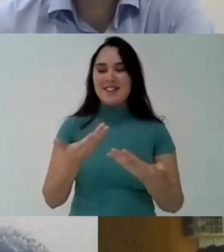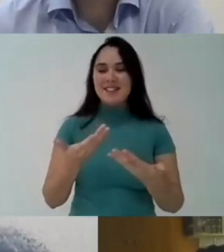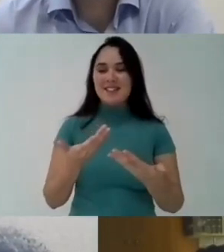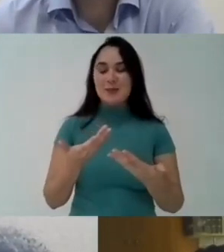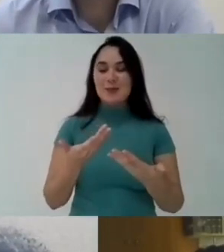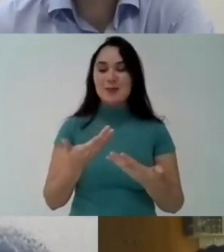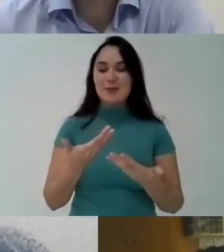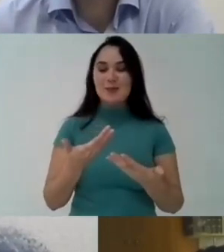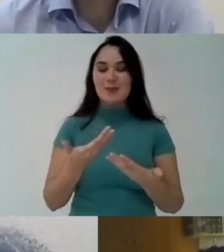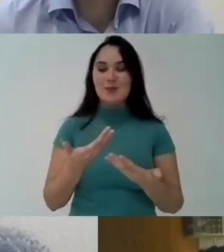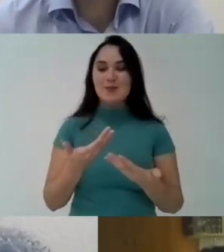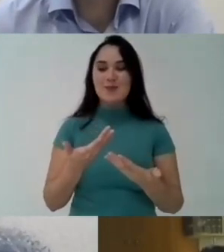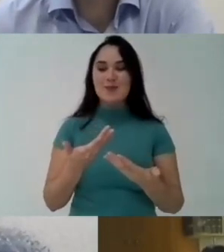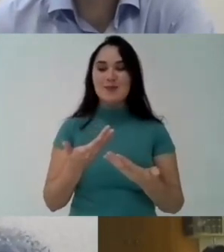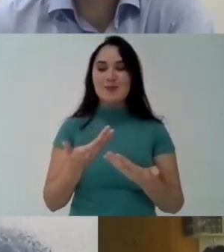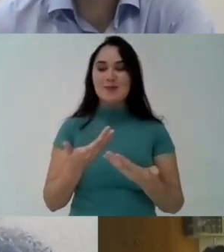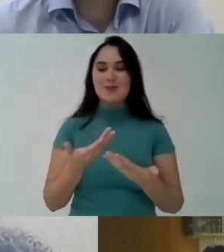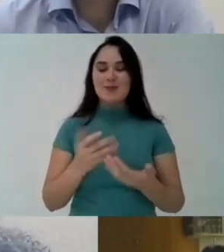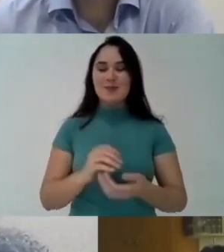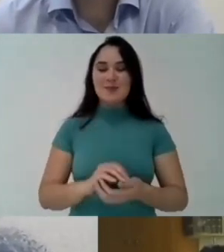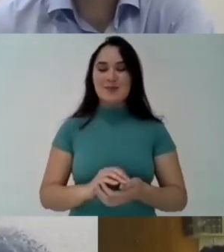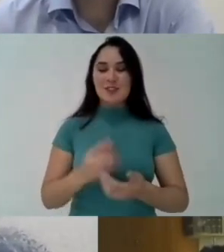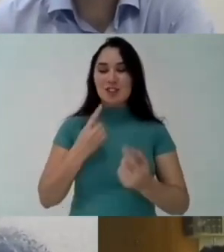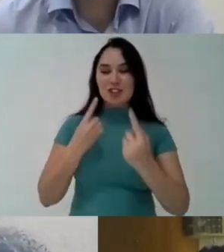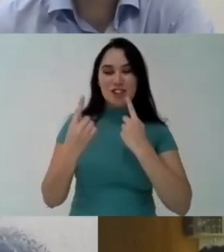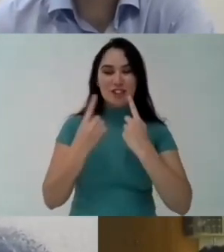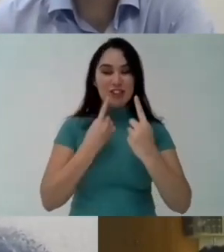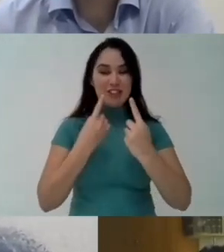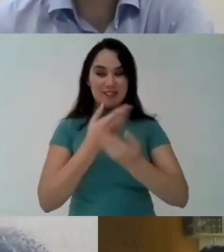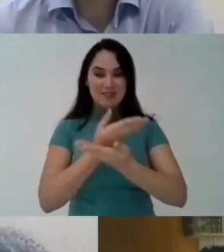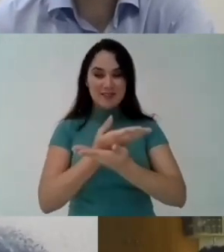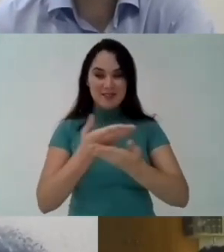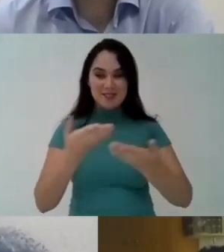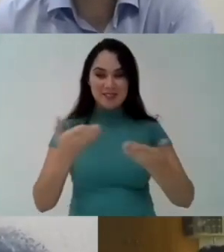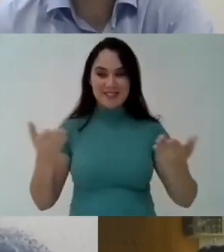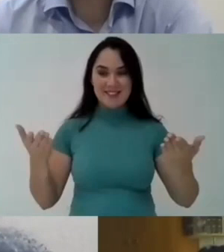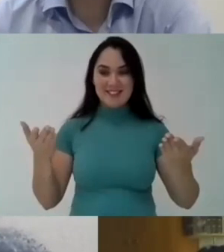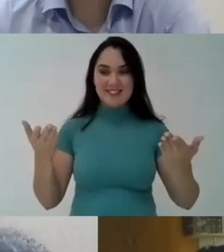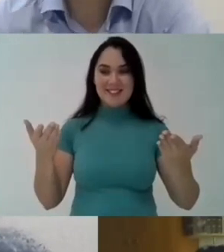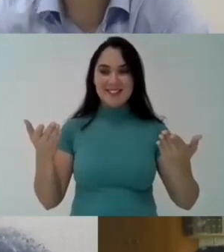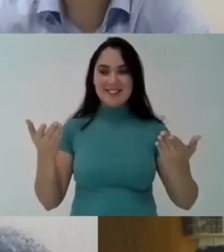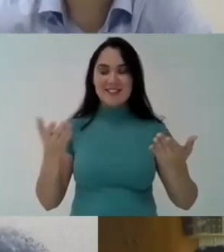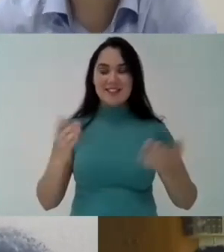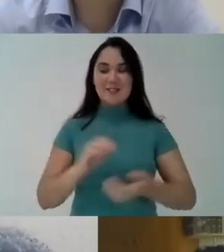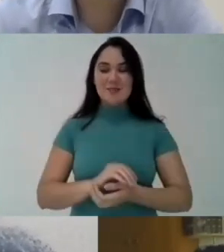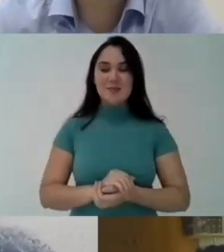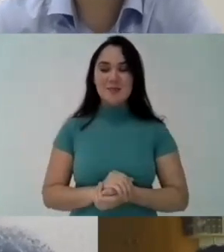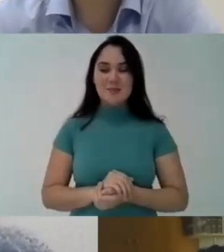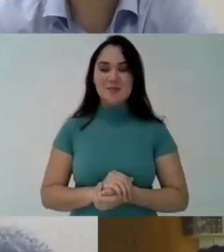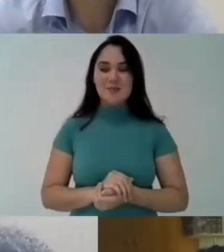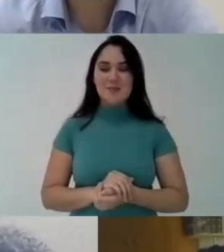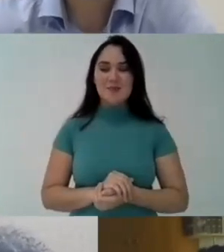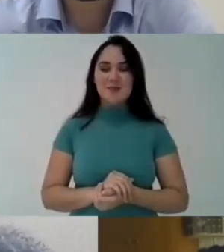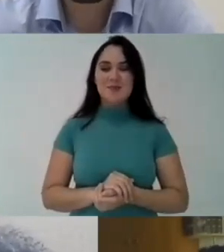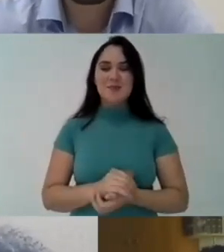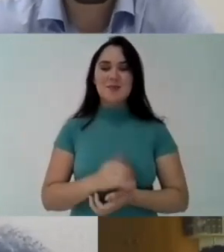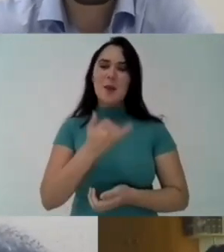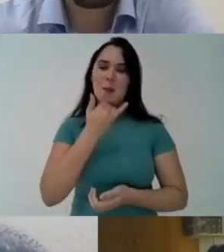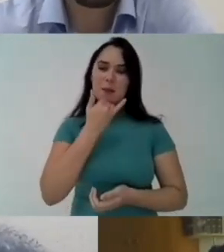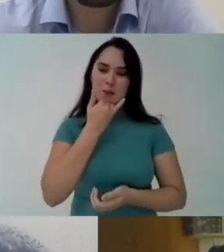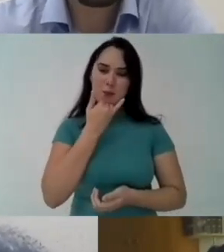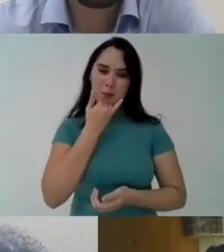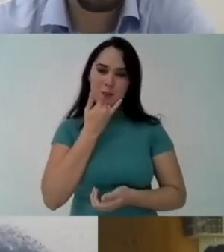this gives me the opportunity to relieve again uh and so